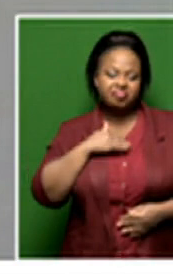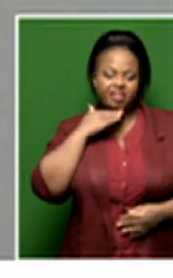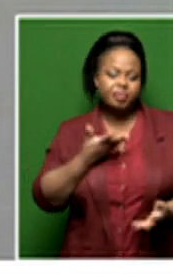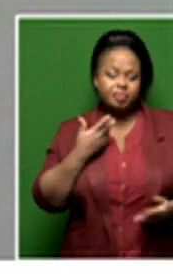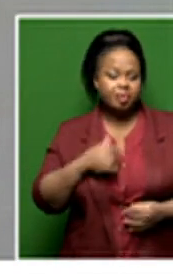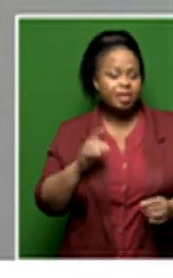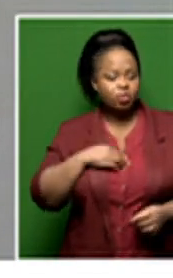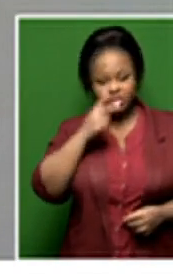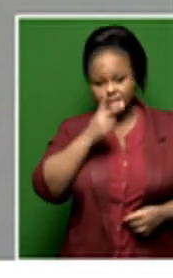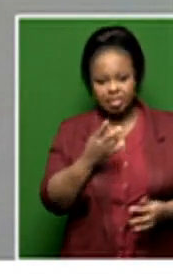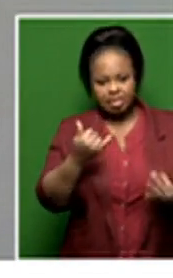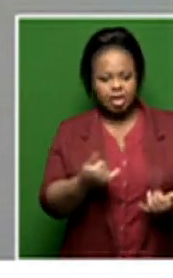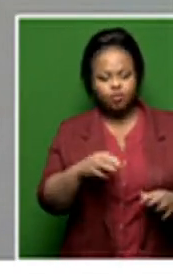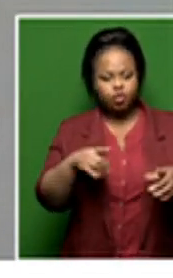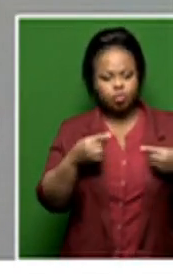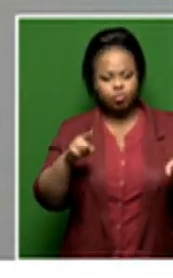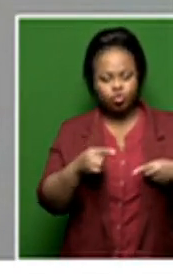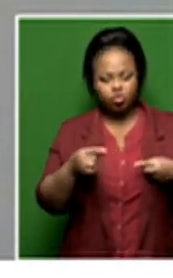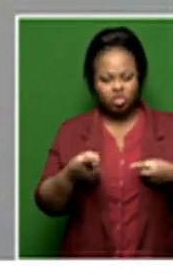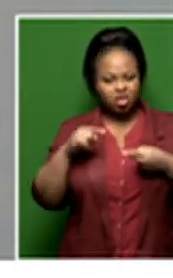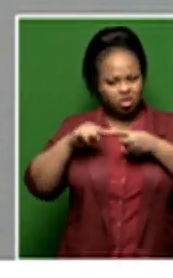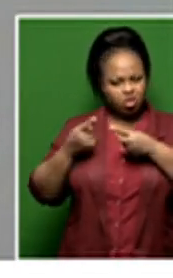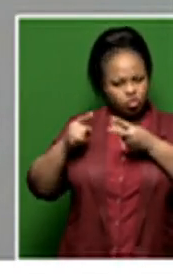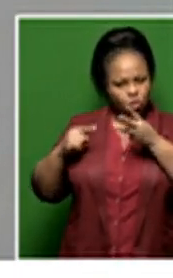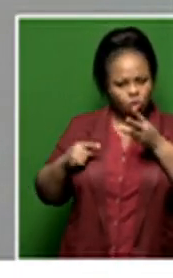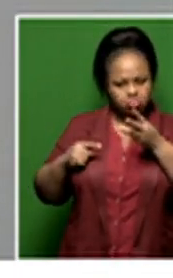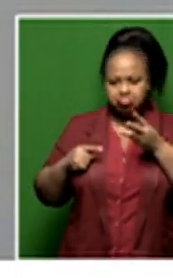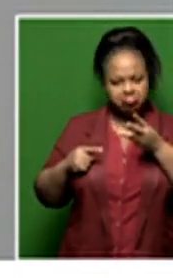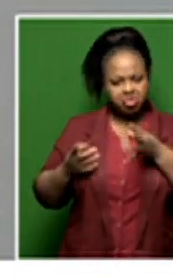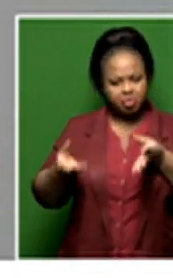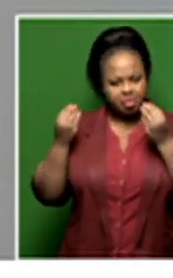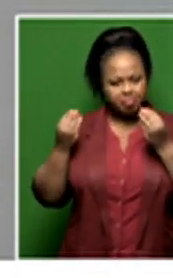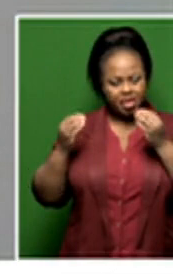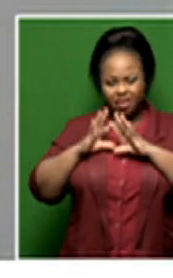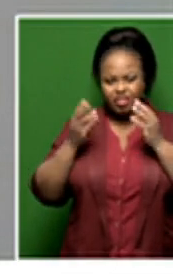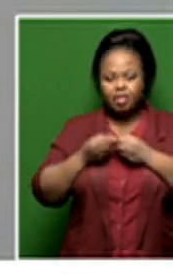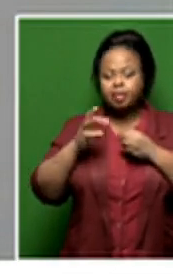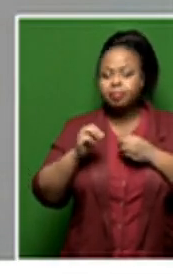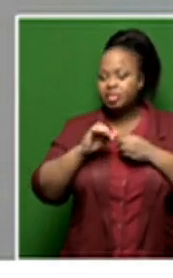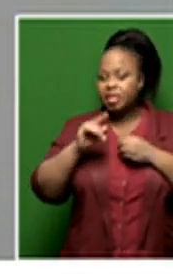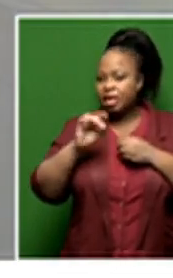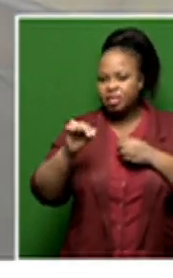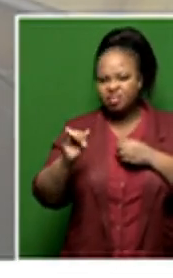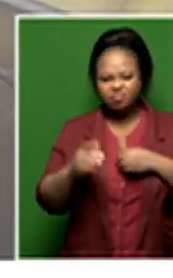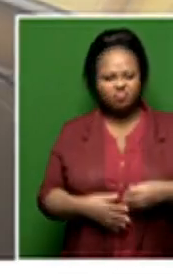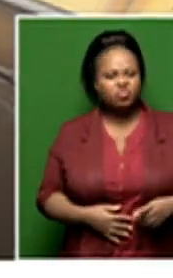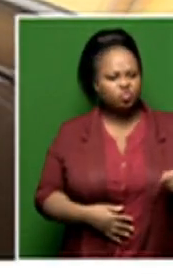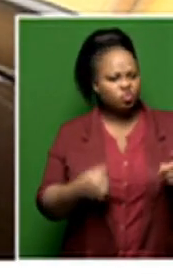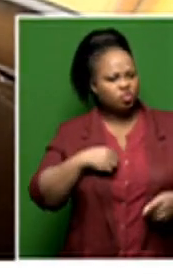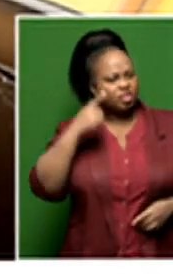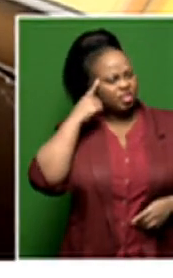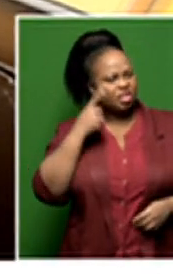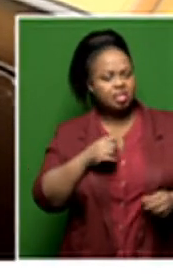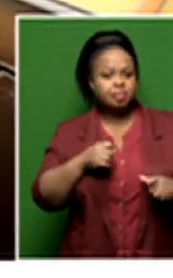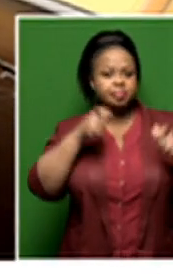So if you look at the music score, you're not going to get the whole of Mzili Gazekuma. And what do you think is his